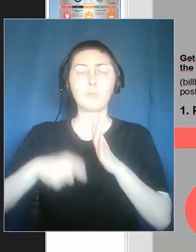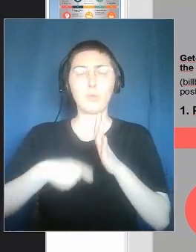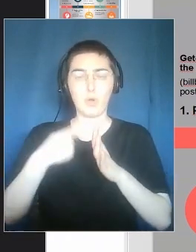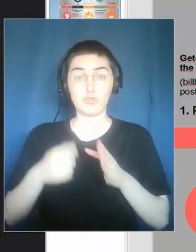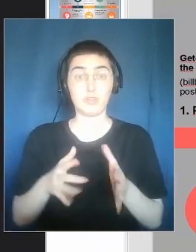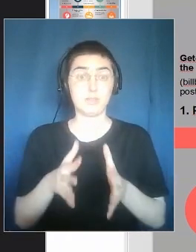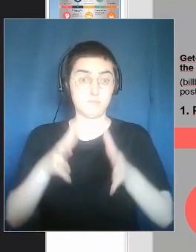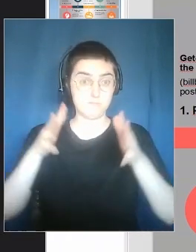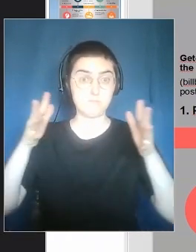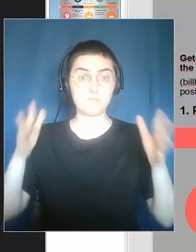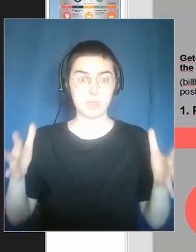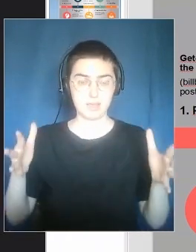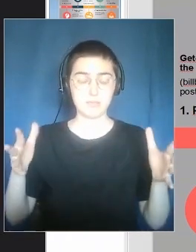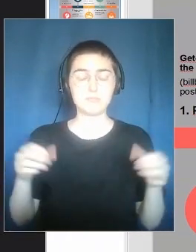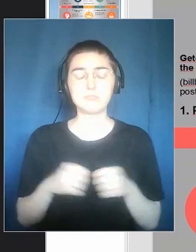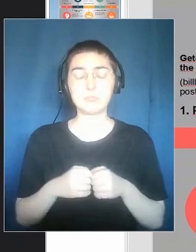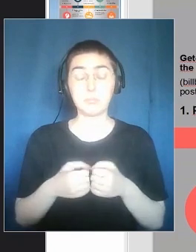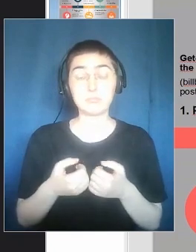laboratories.